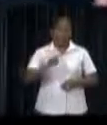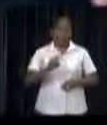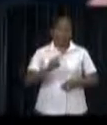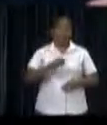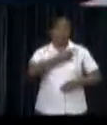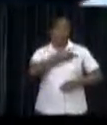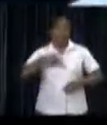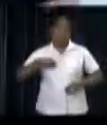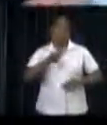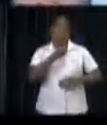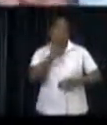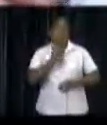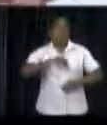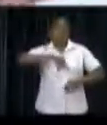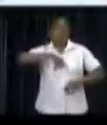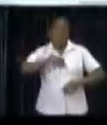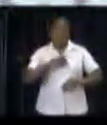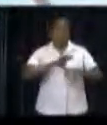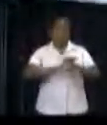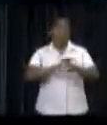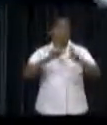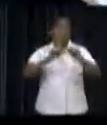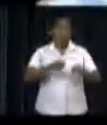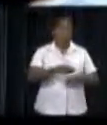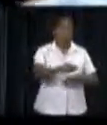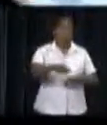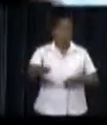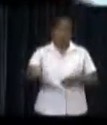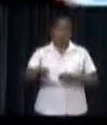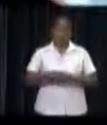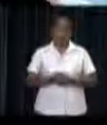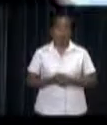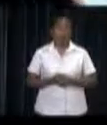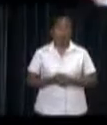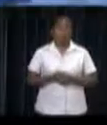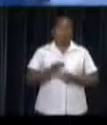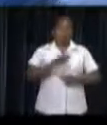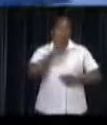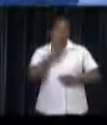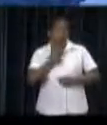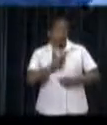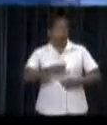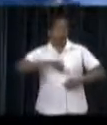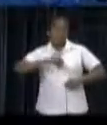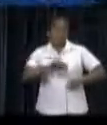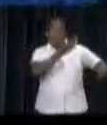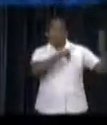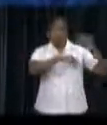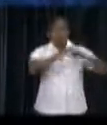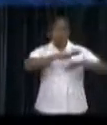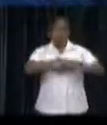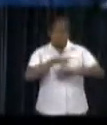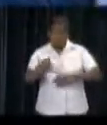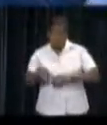over the insurance cards to the students of the Thomas Aquino School, where he himself was once a student. It was, for